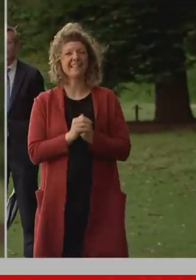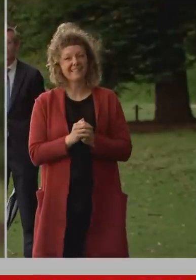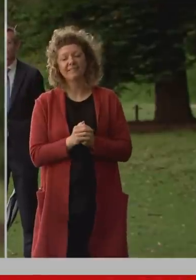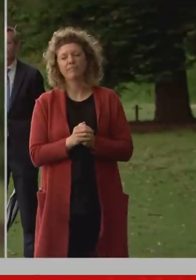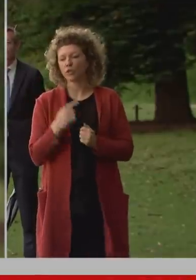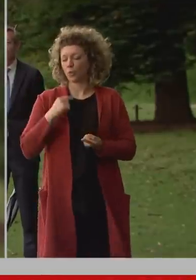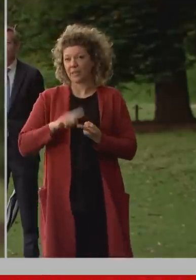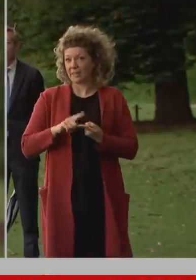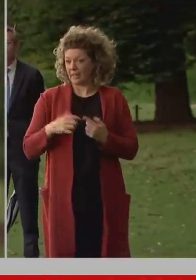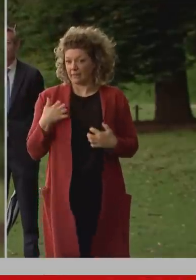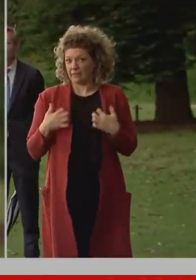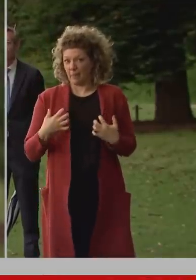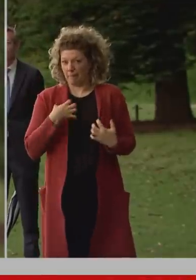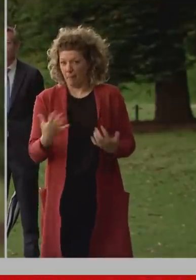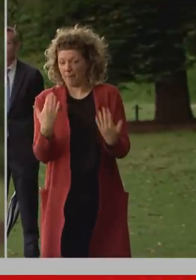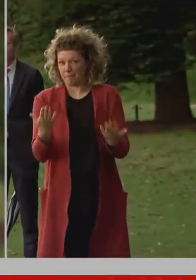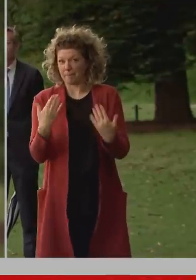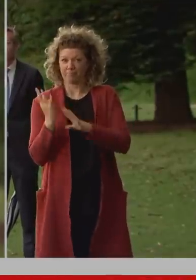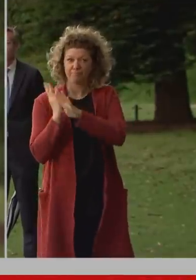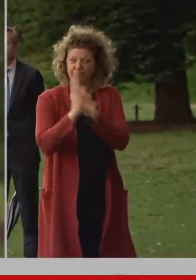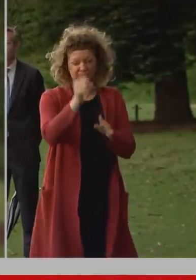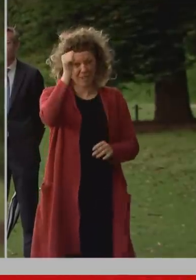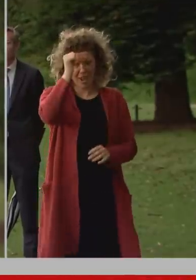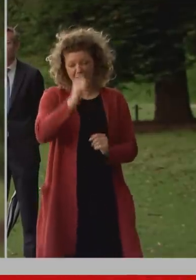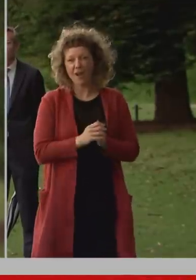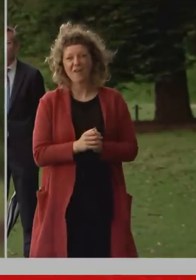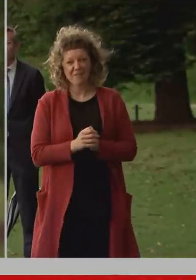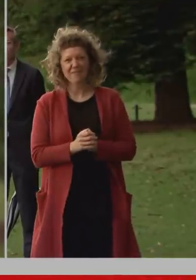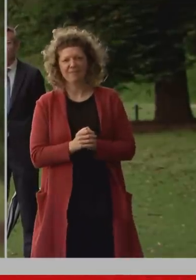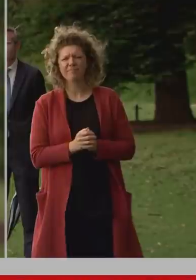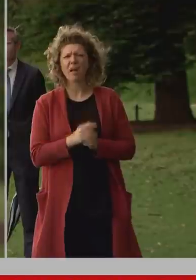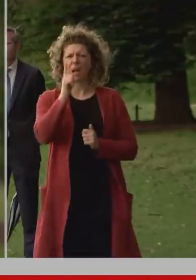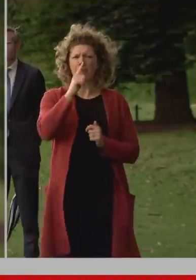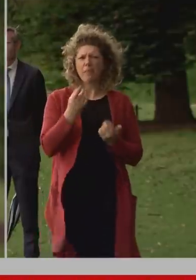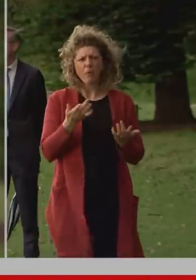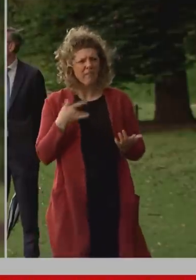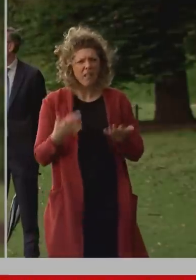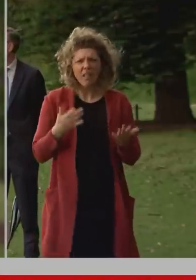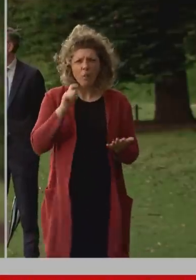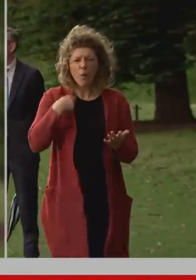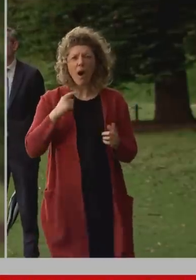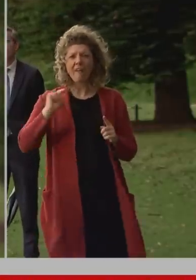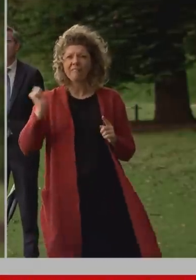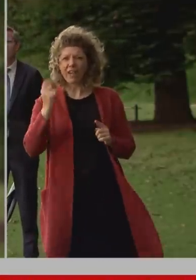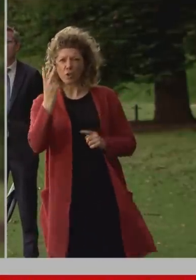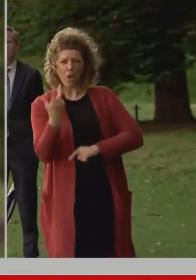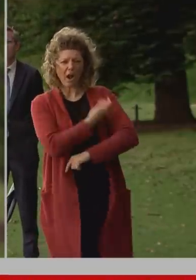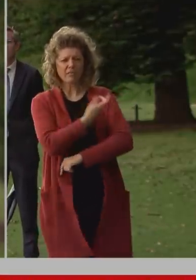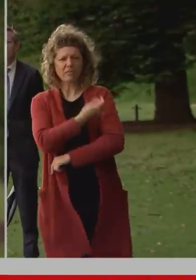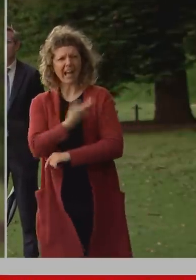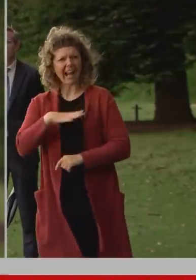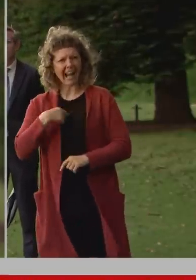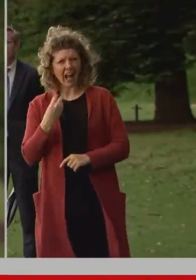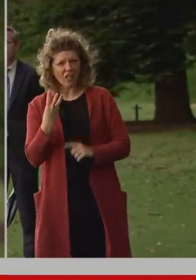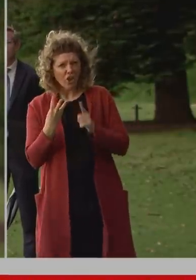continuing uh obviously there's a lot of questions at the moment about when the third doses will occur um what I can tell you is when